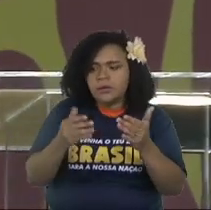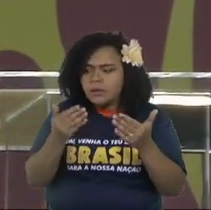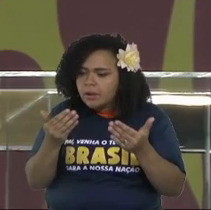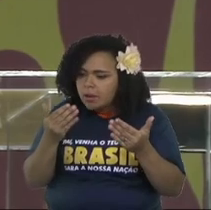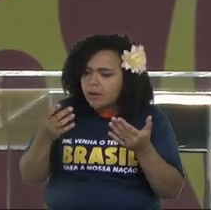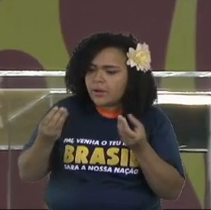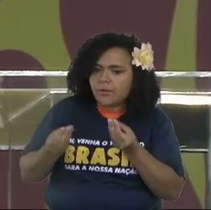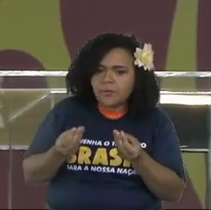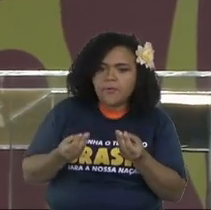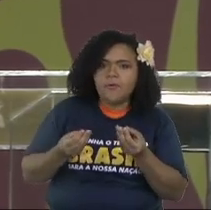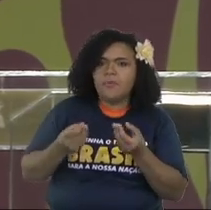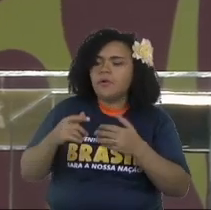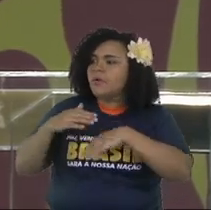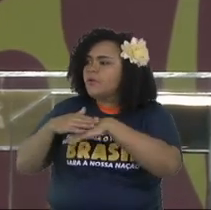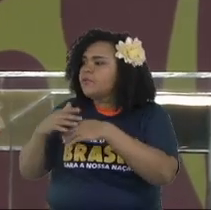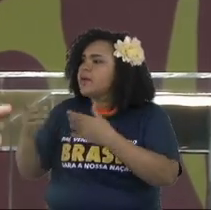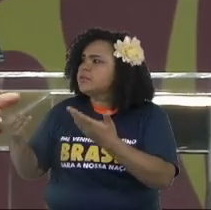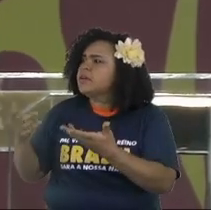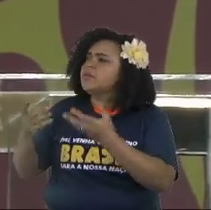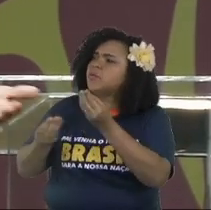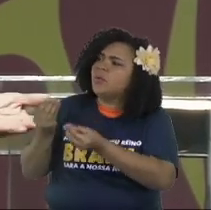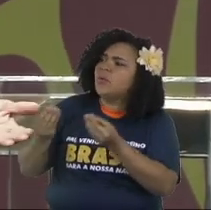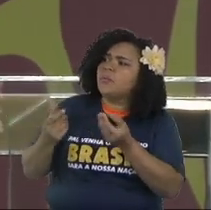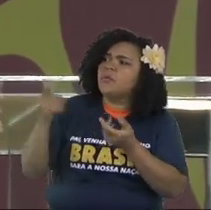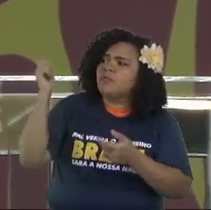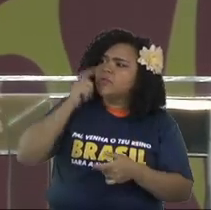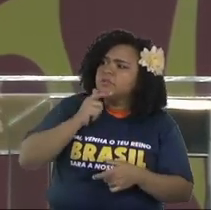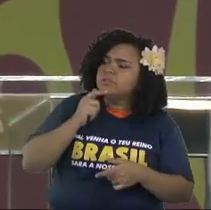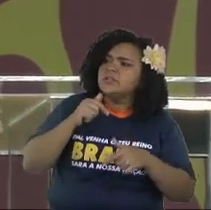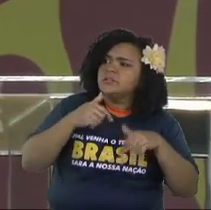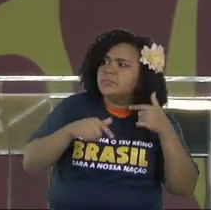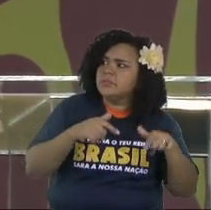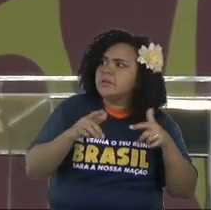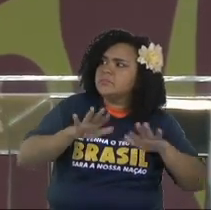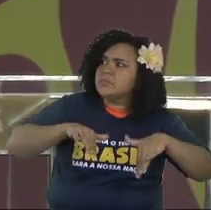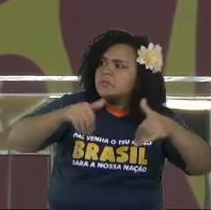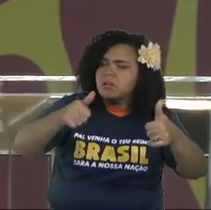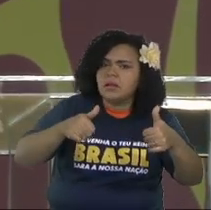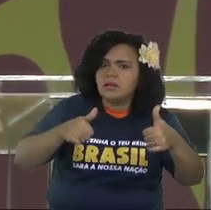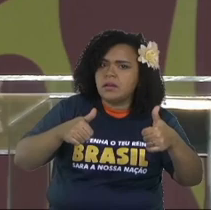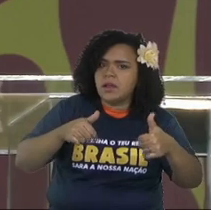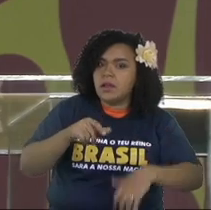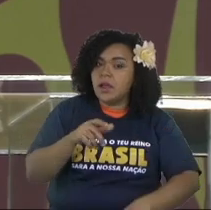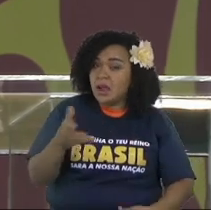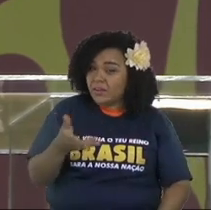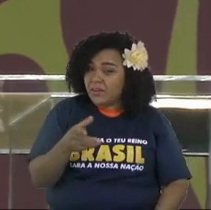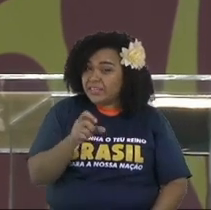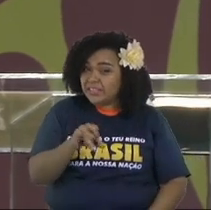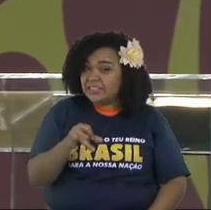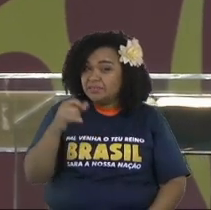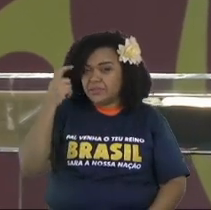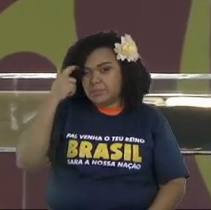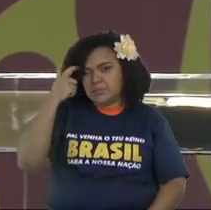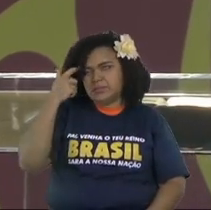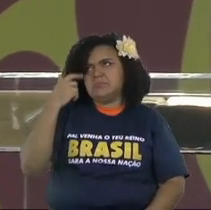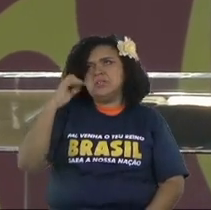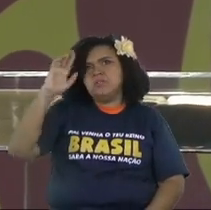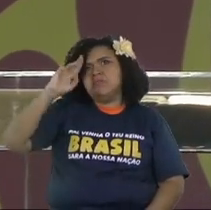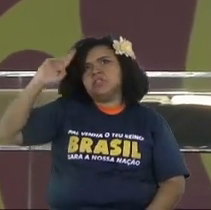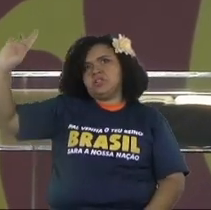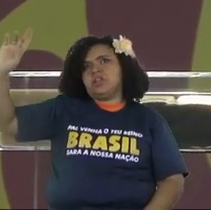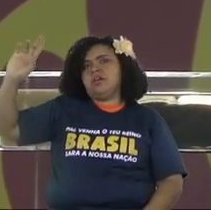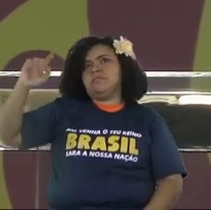to do researches and to talk but only to be doing